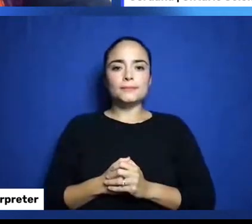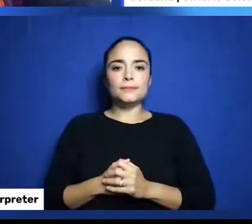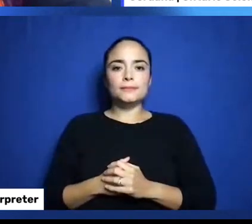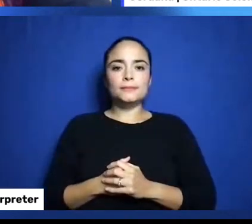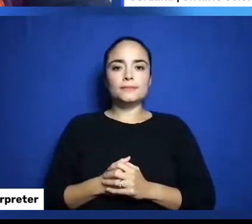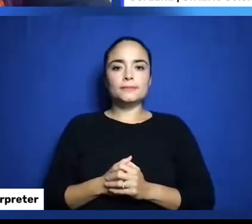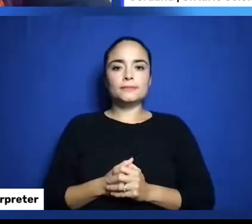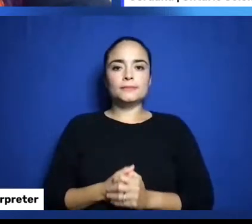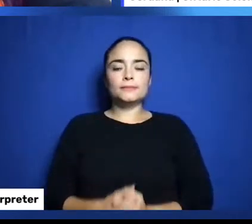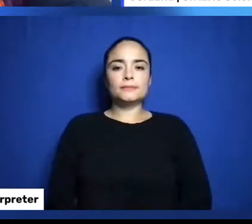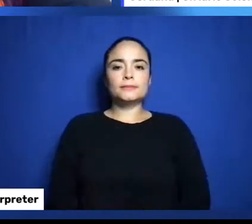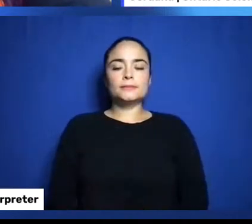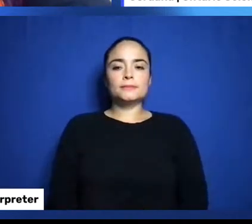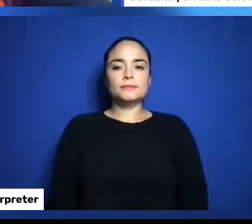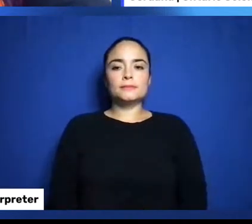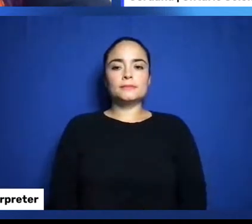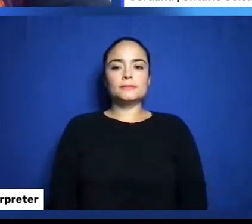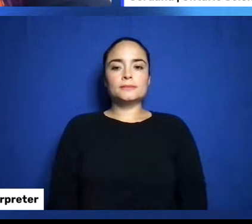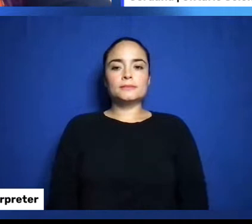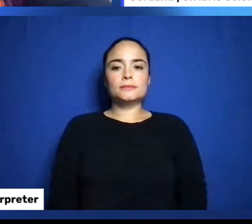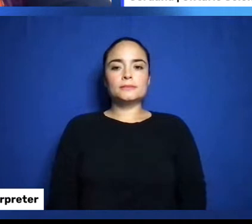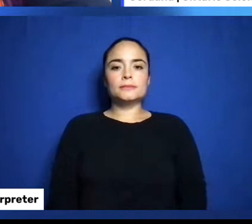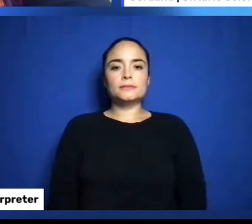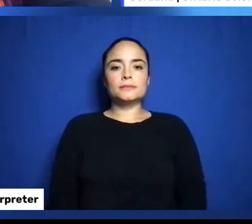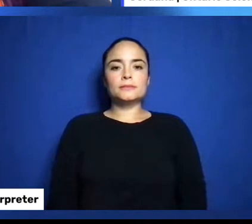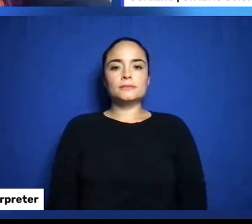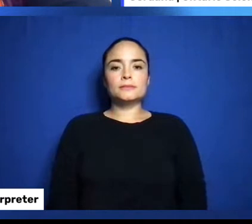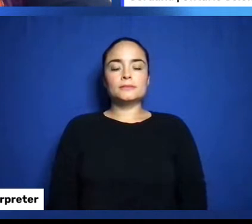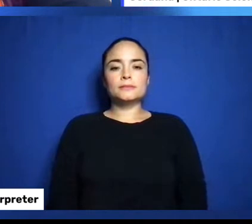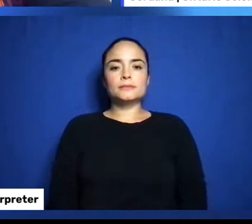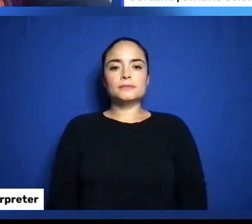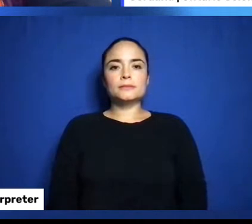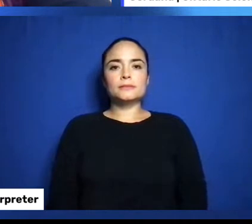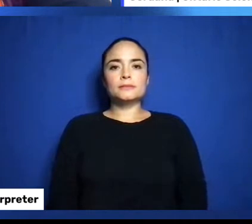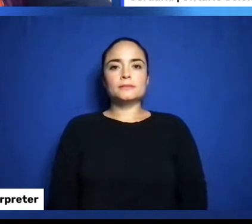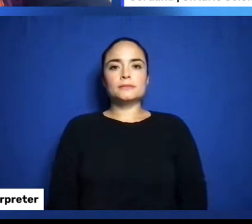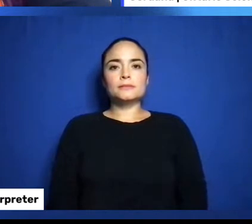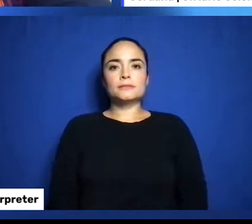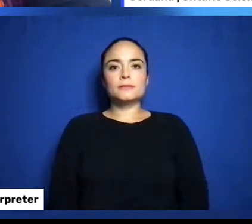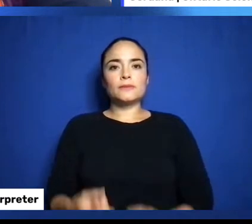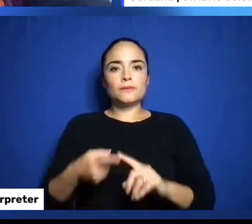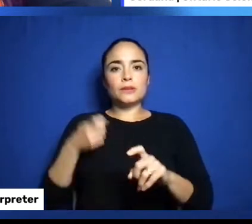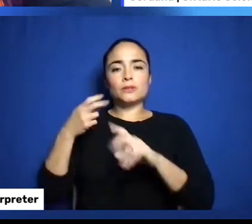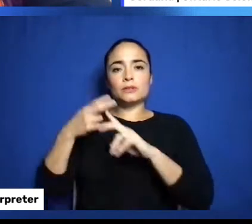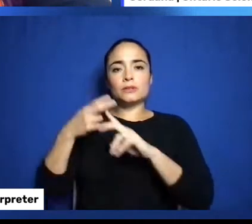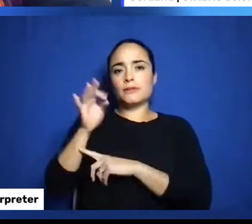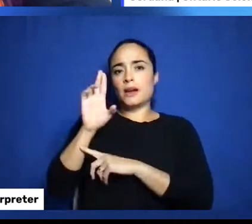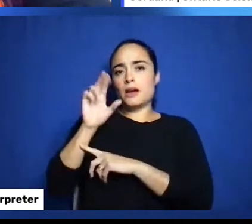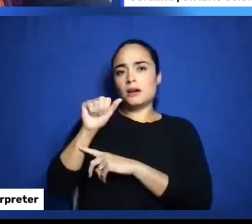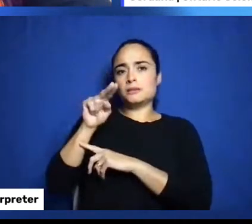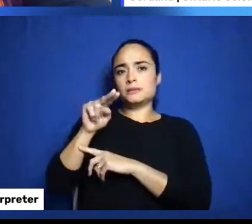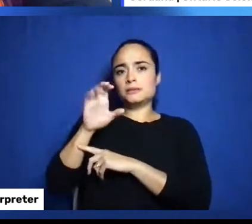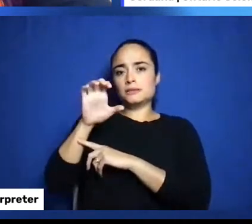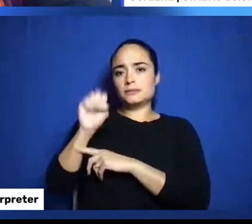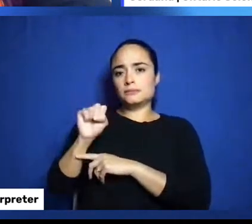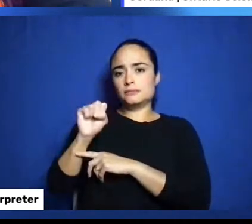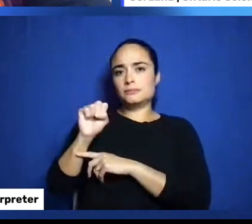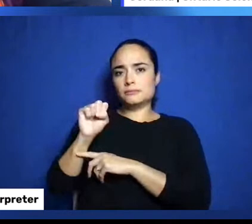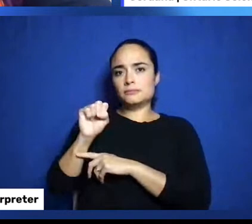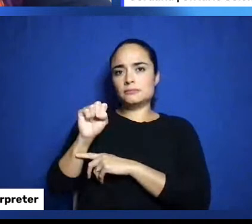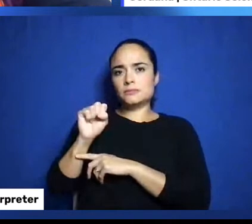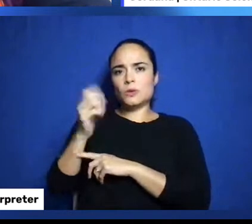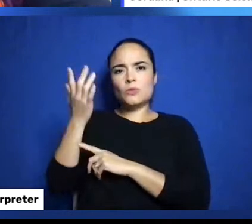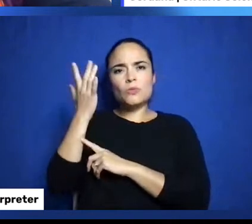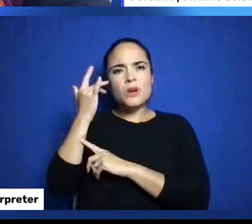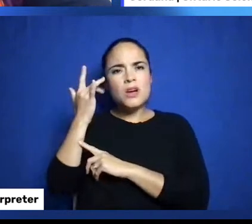Our first question. coming from Francis. And, Francis would like to know. Why teepees are made in a cone. Slash pyramid